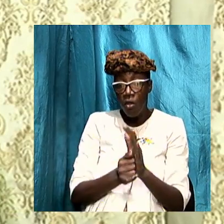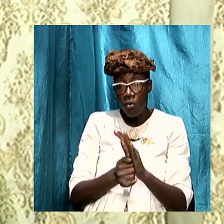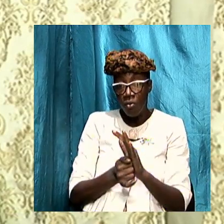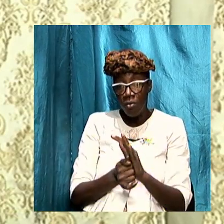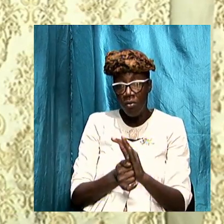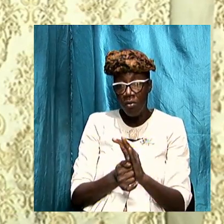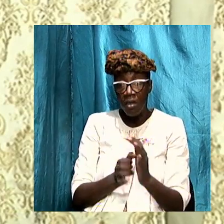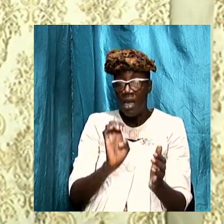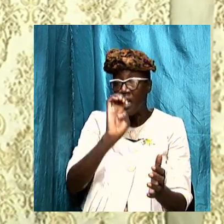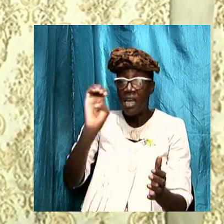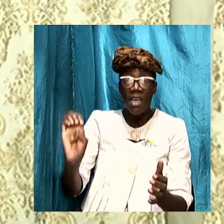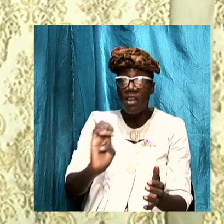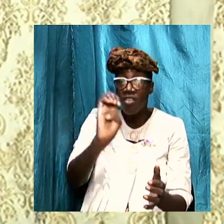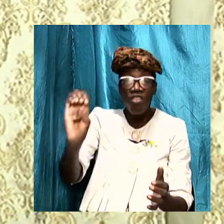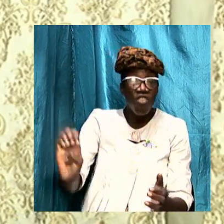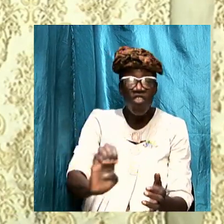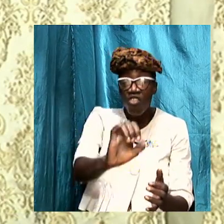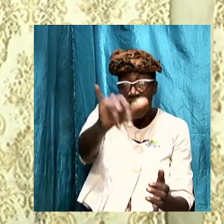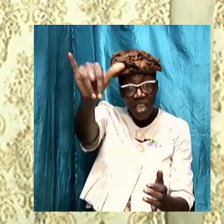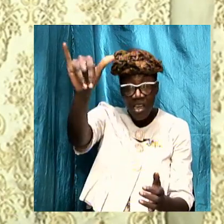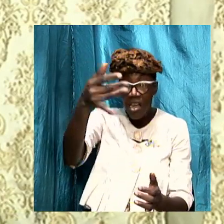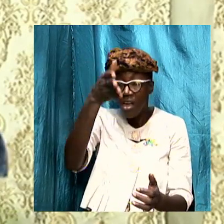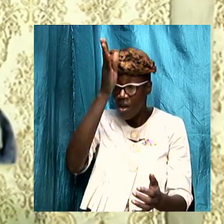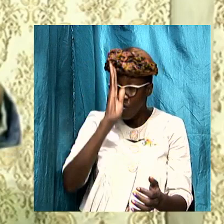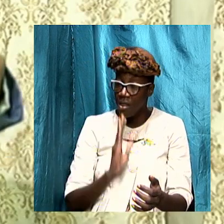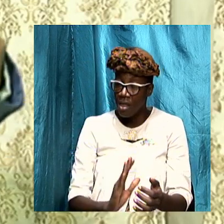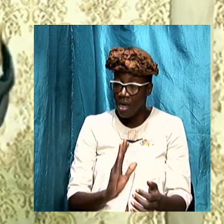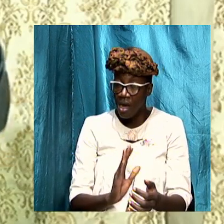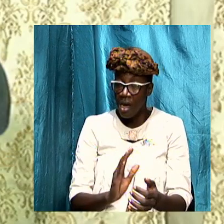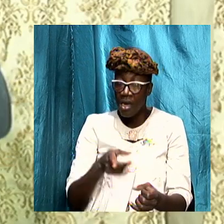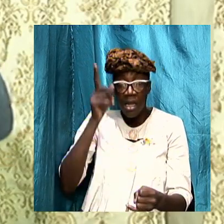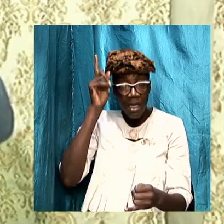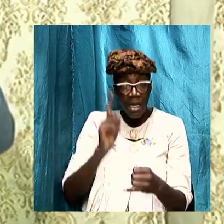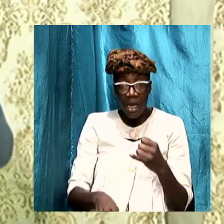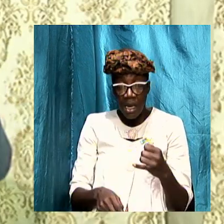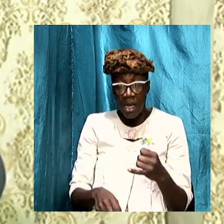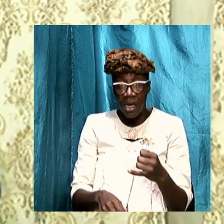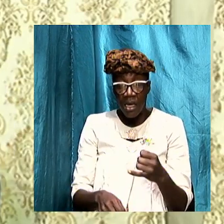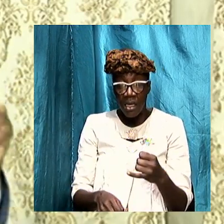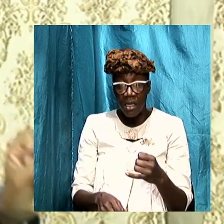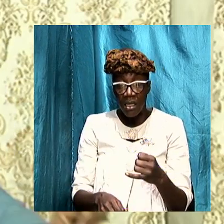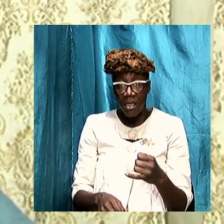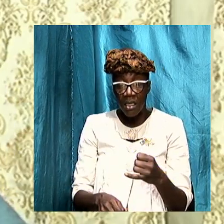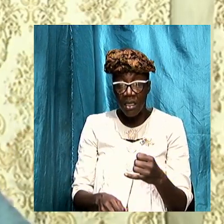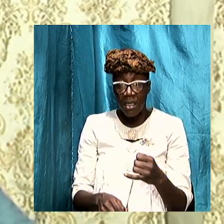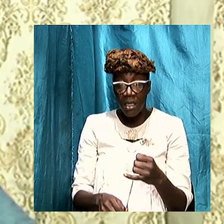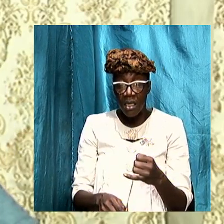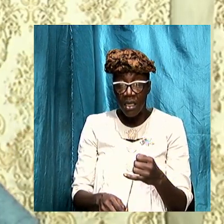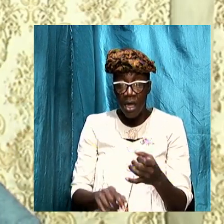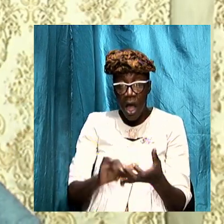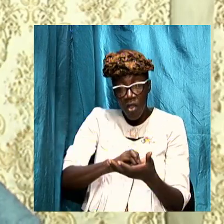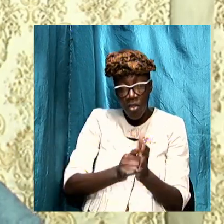God and the final state as in those that will be in eternity